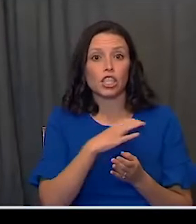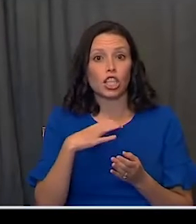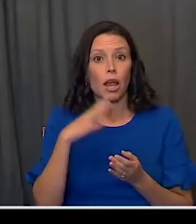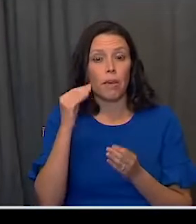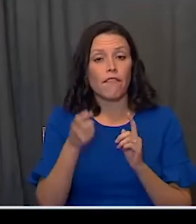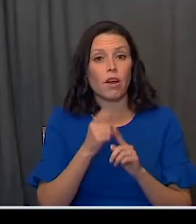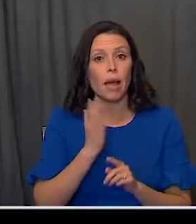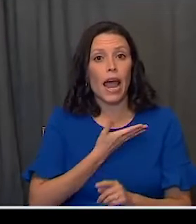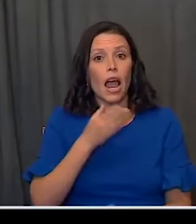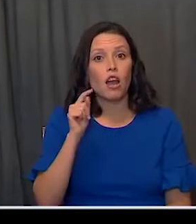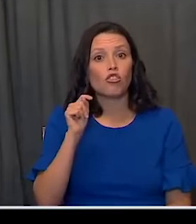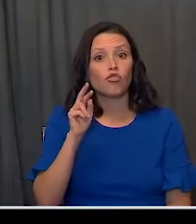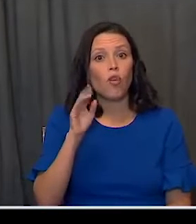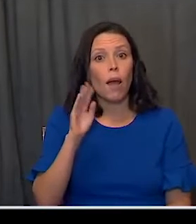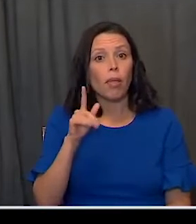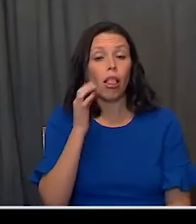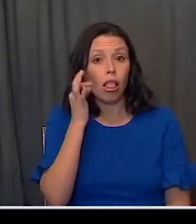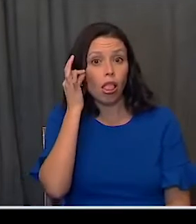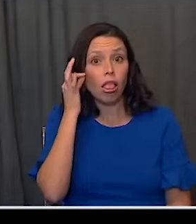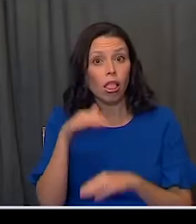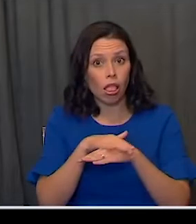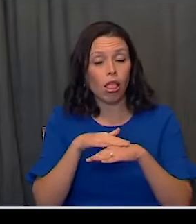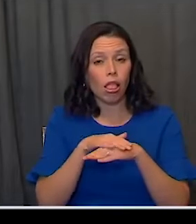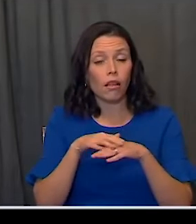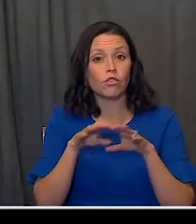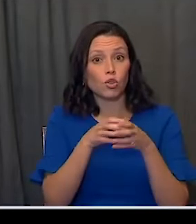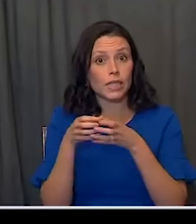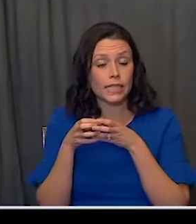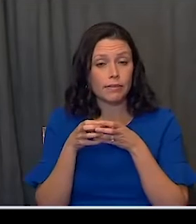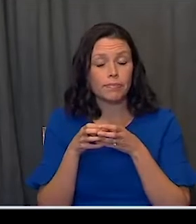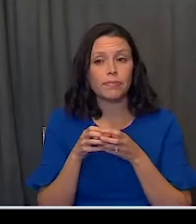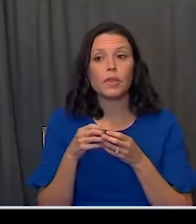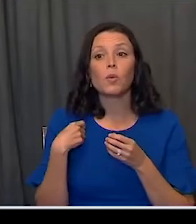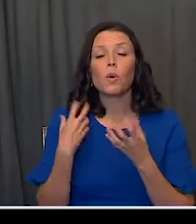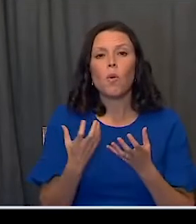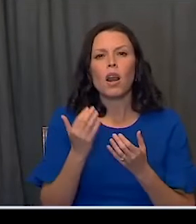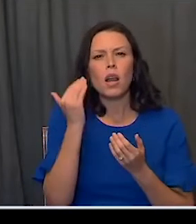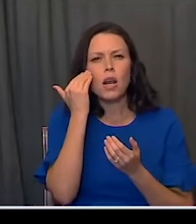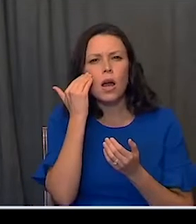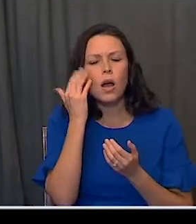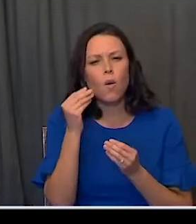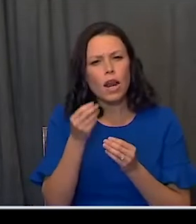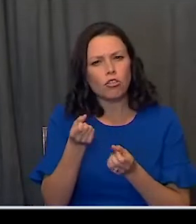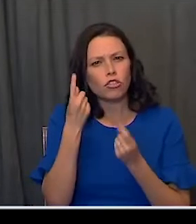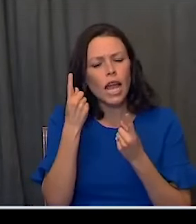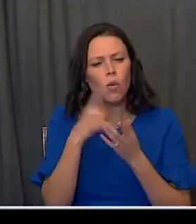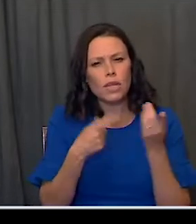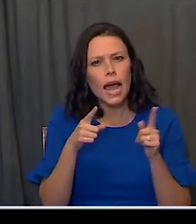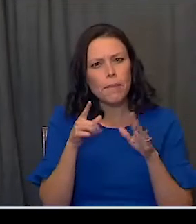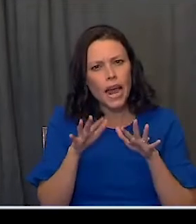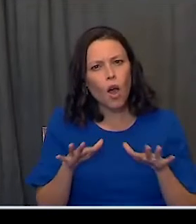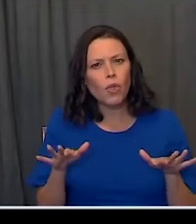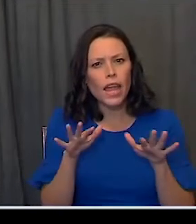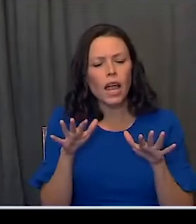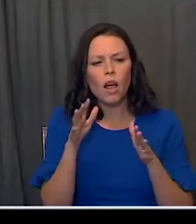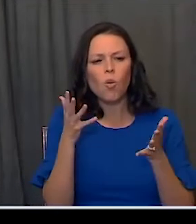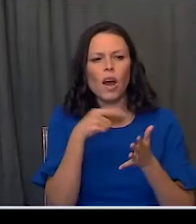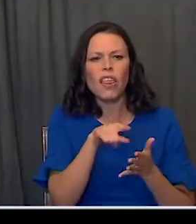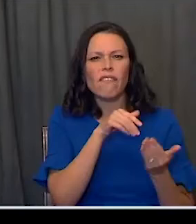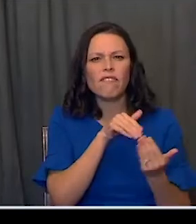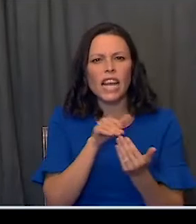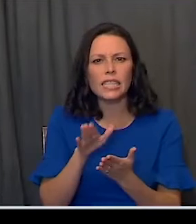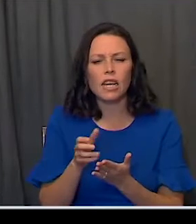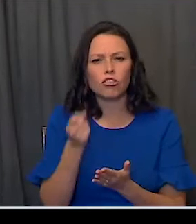nations. The reason we wanted to really be and hear is to really understand the reality on the ground, what they were facing, and